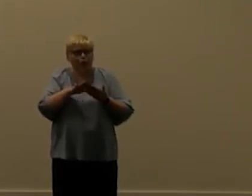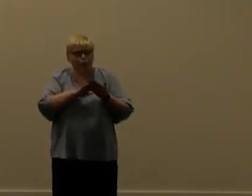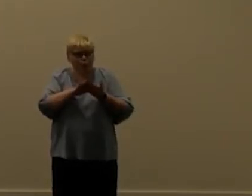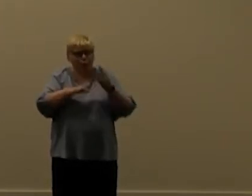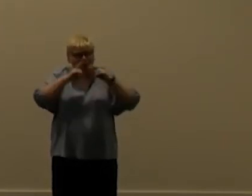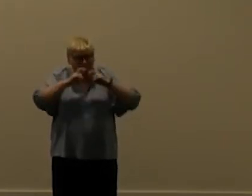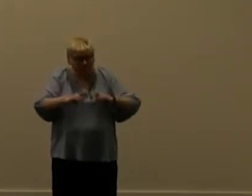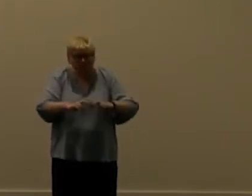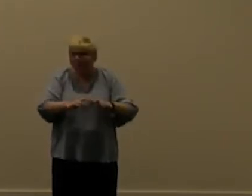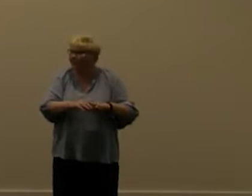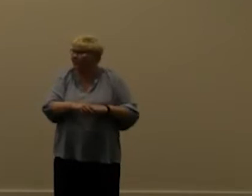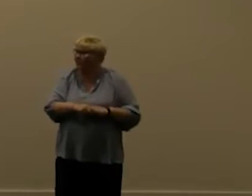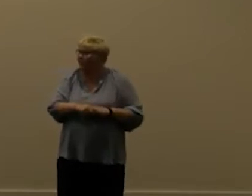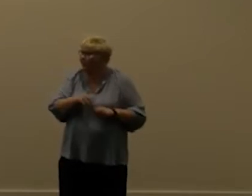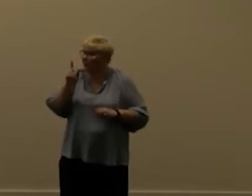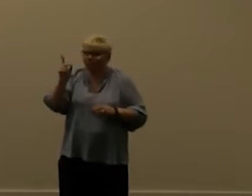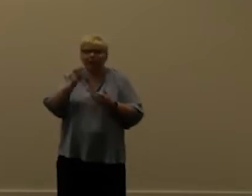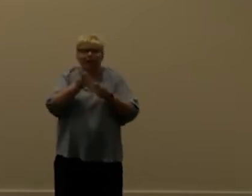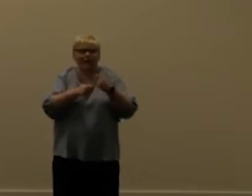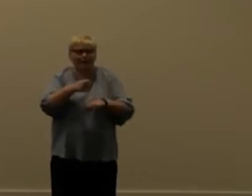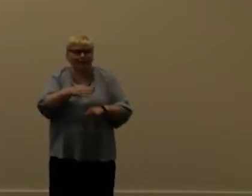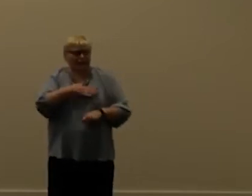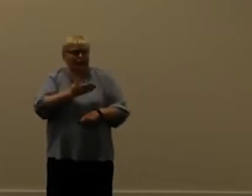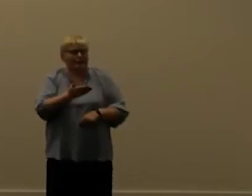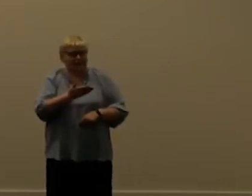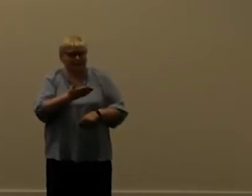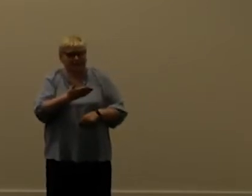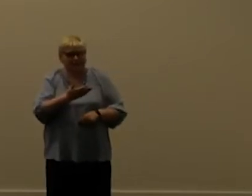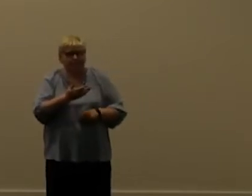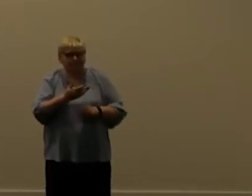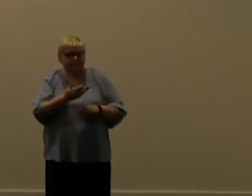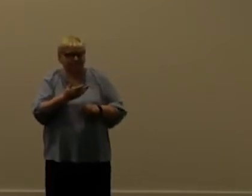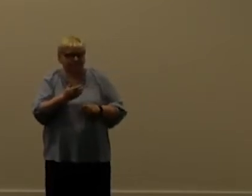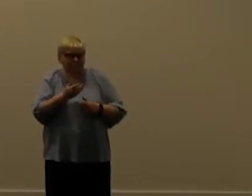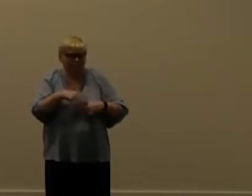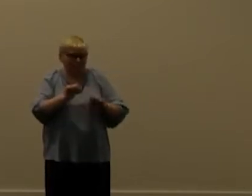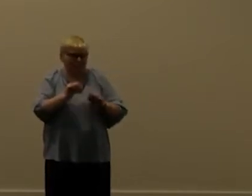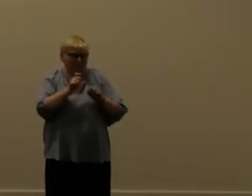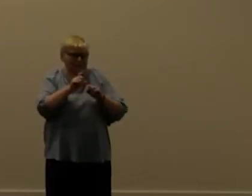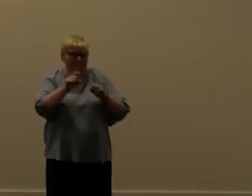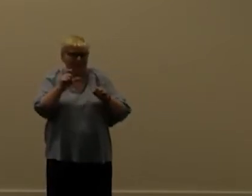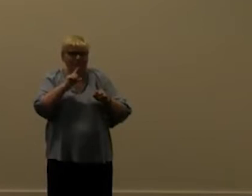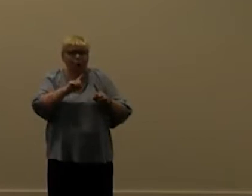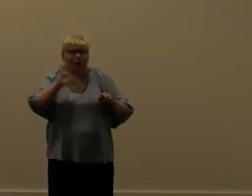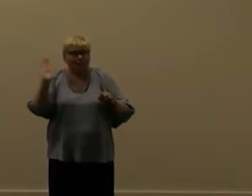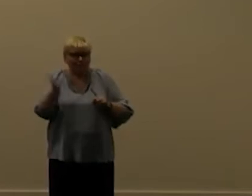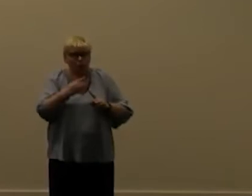no it's they will activate the licensing like a hammer coming down in the beginning of december i would say for everybody